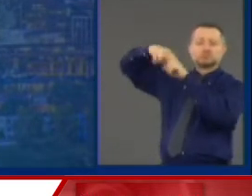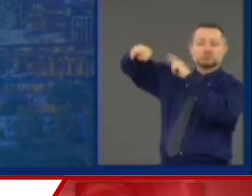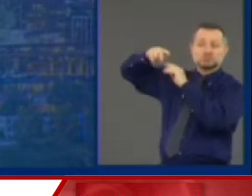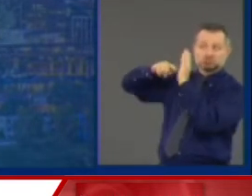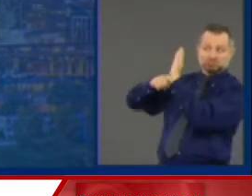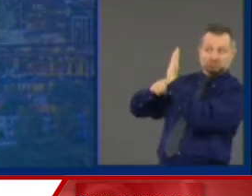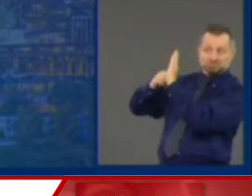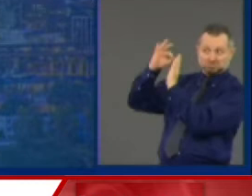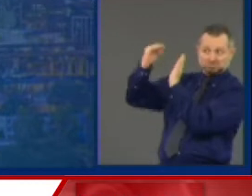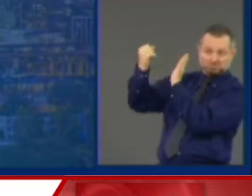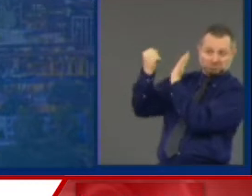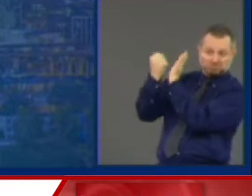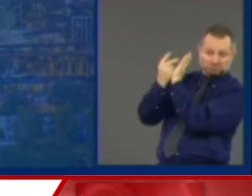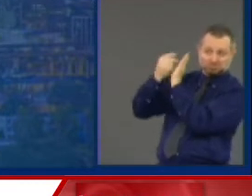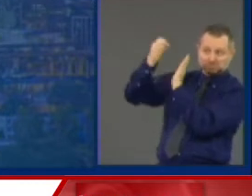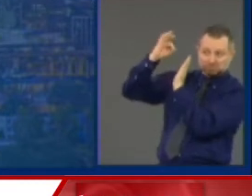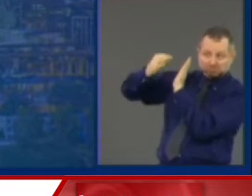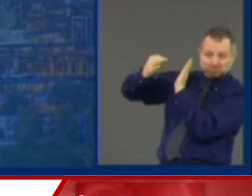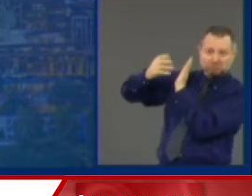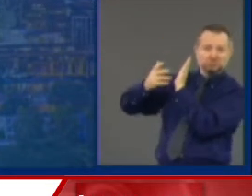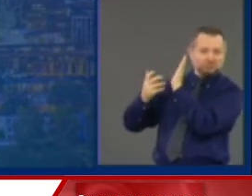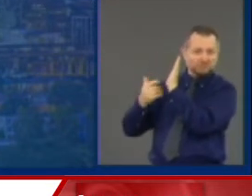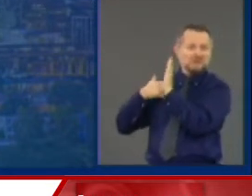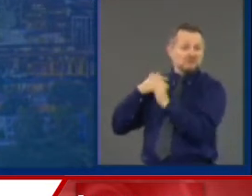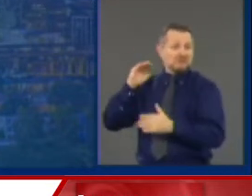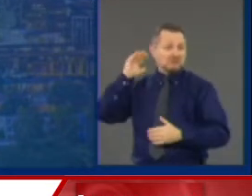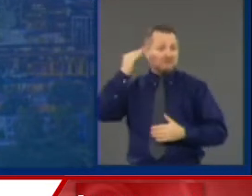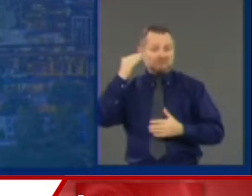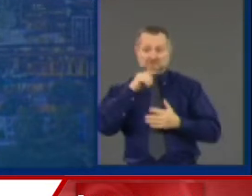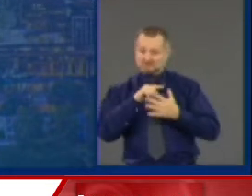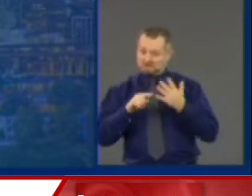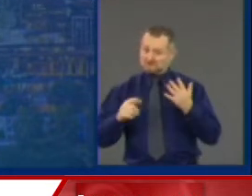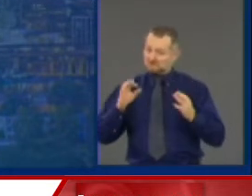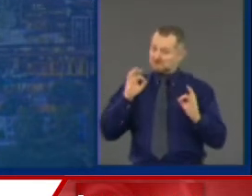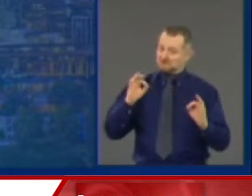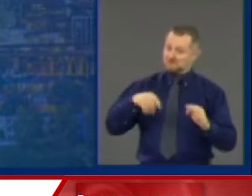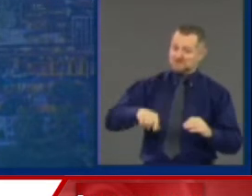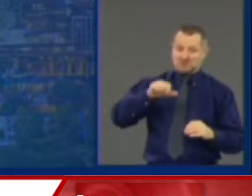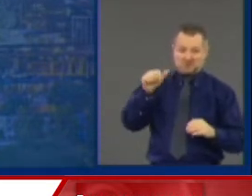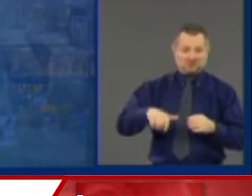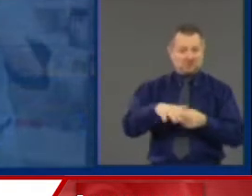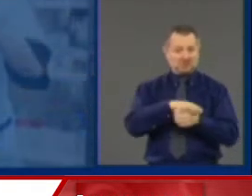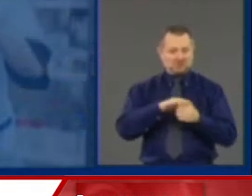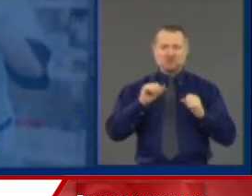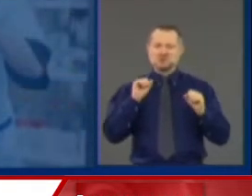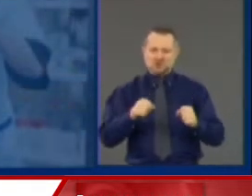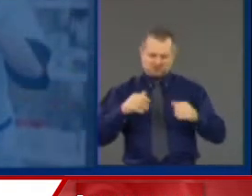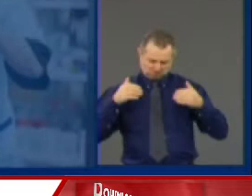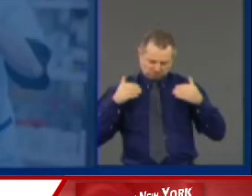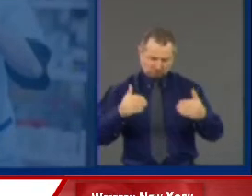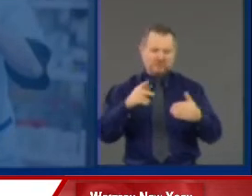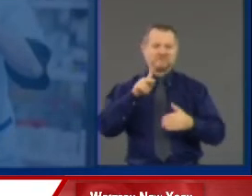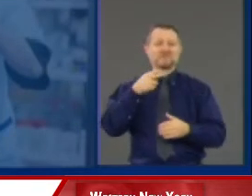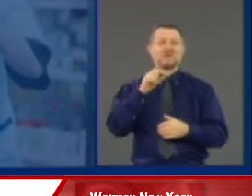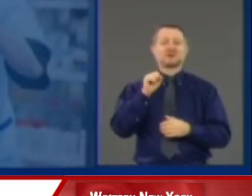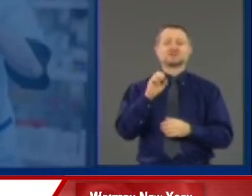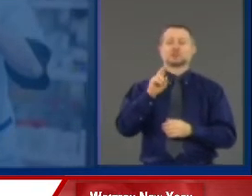they are. But at this point, the capital region is also on track to go into phase two on Wednesday.